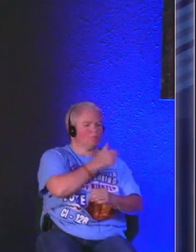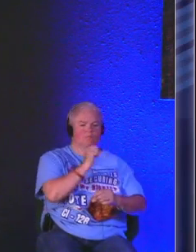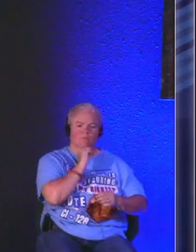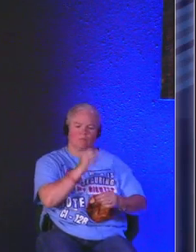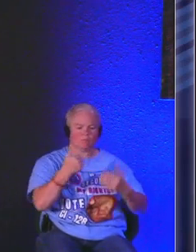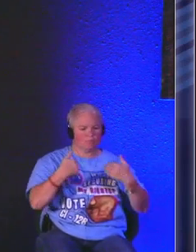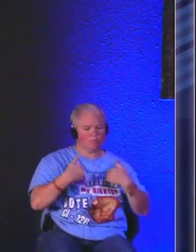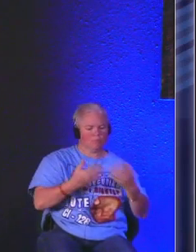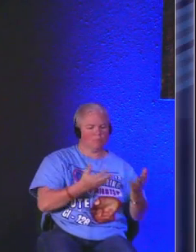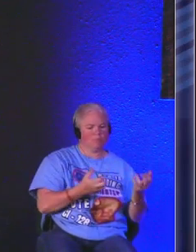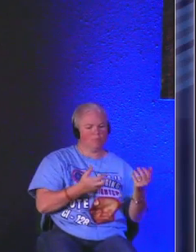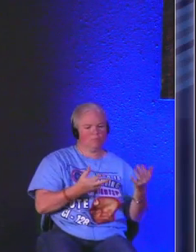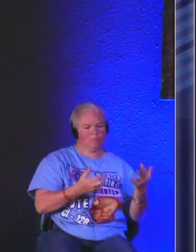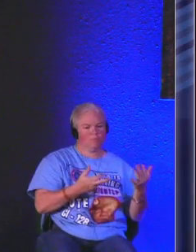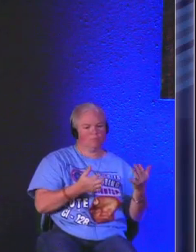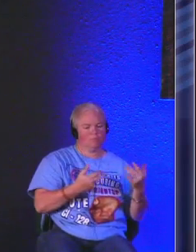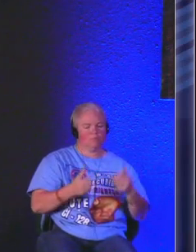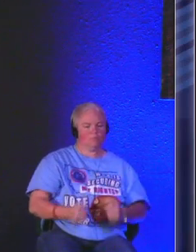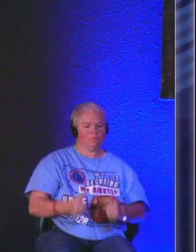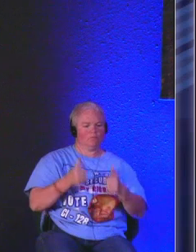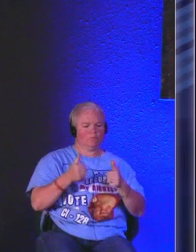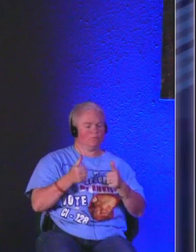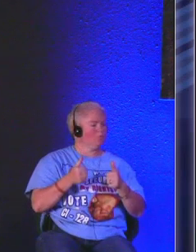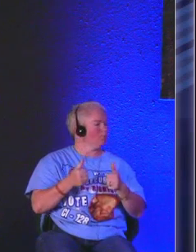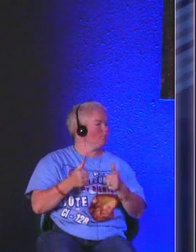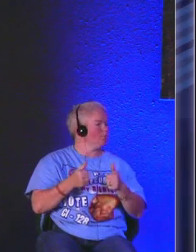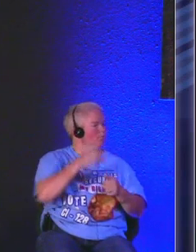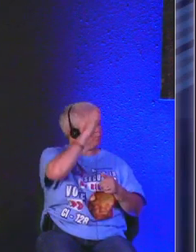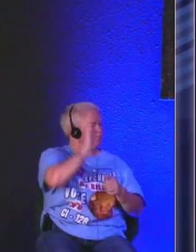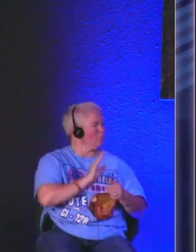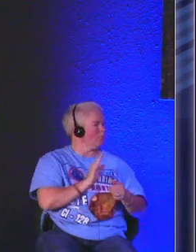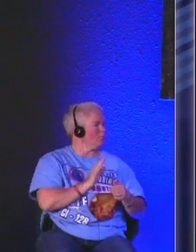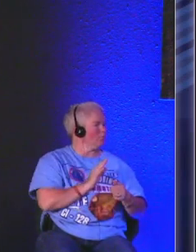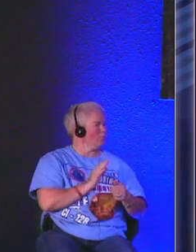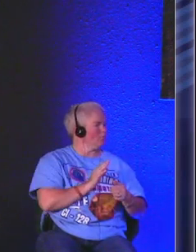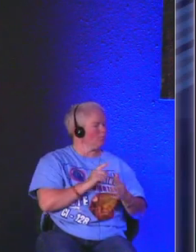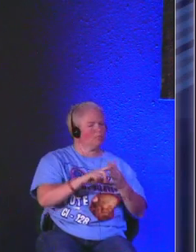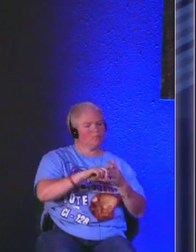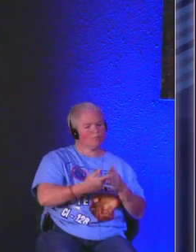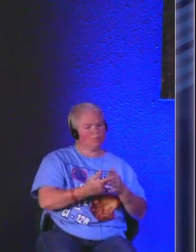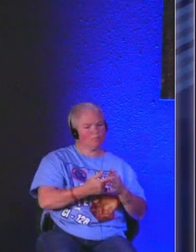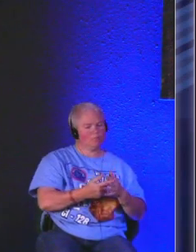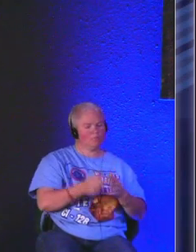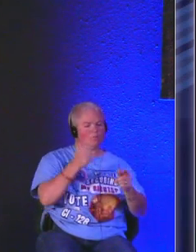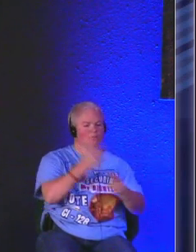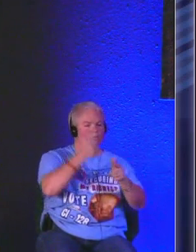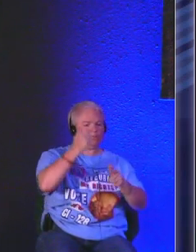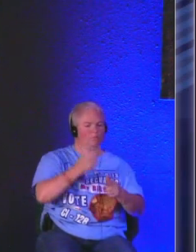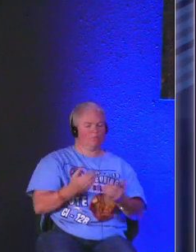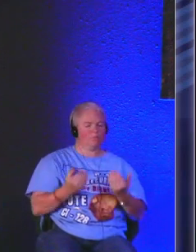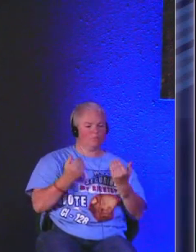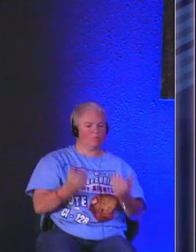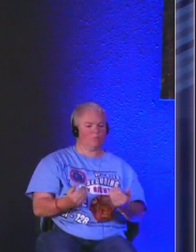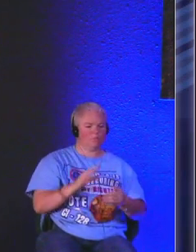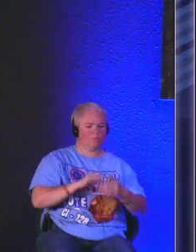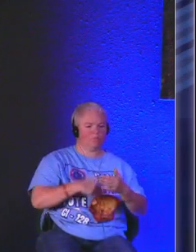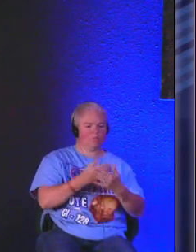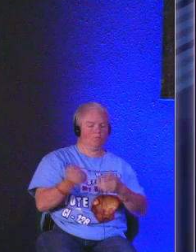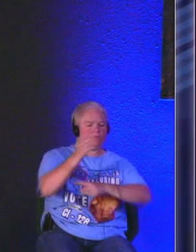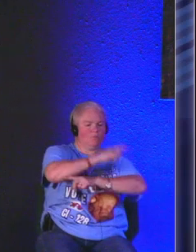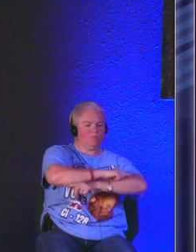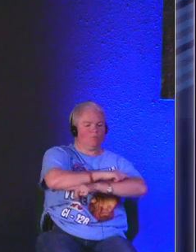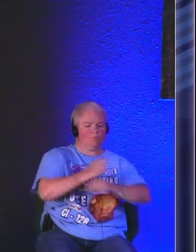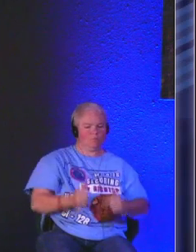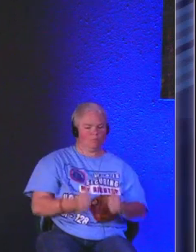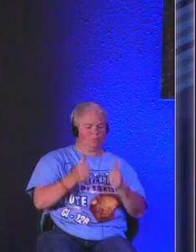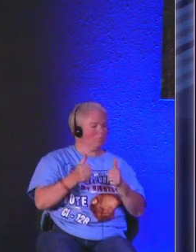don't have to wait to live a life in accordance with God we start right now all the days